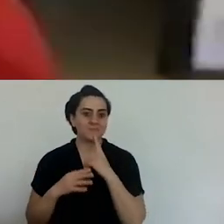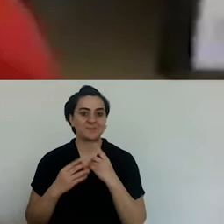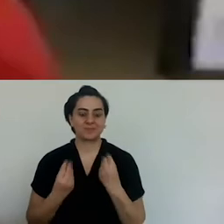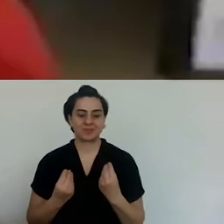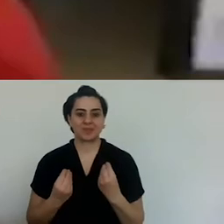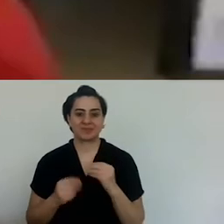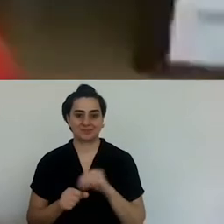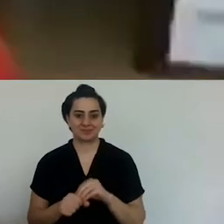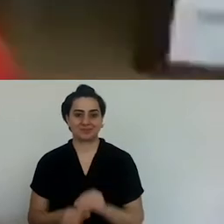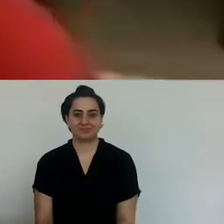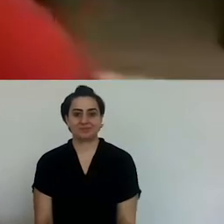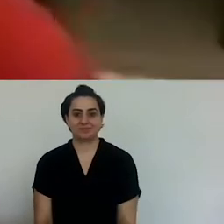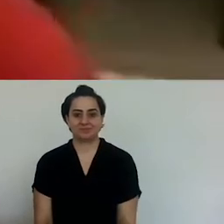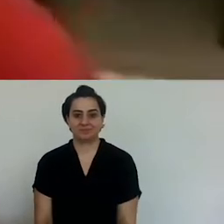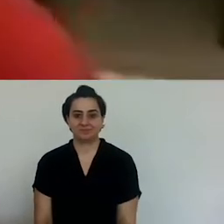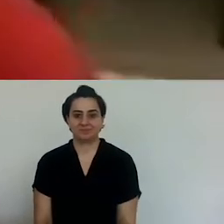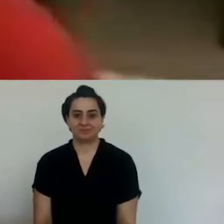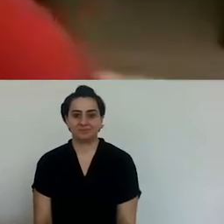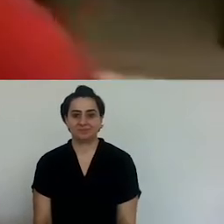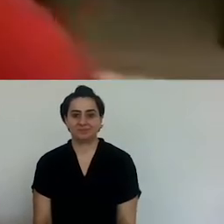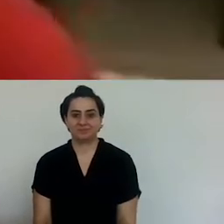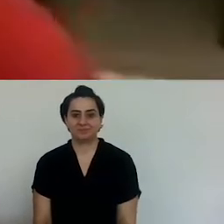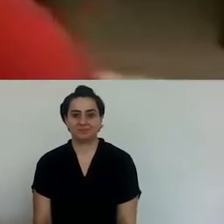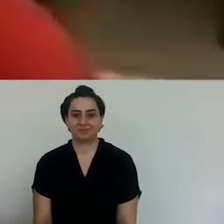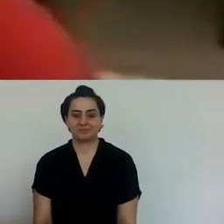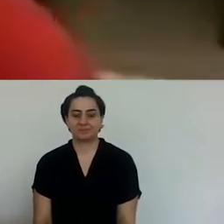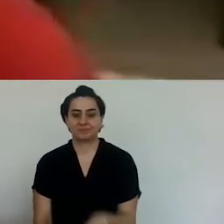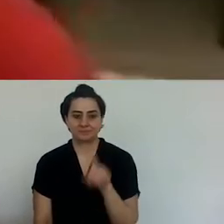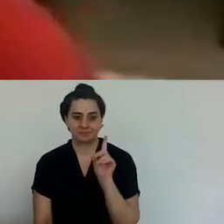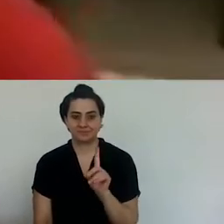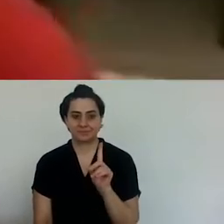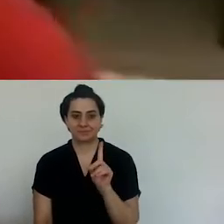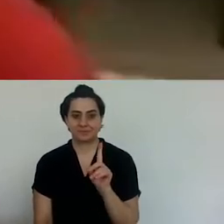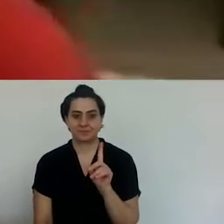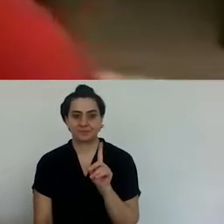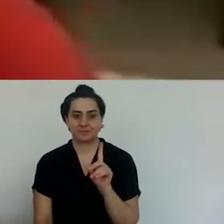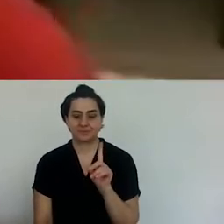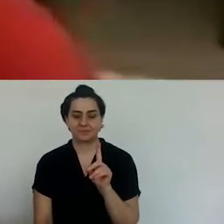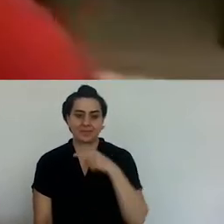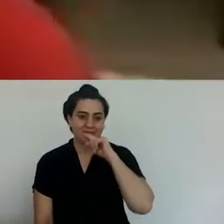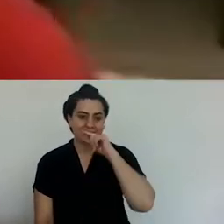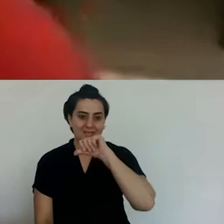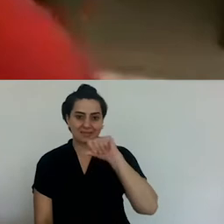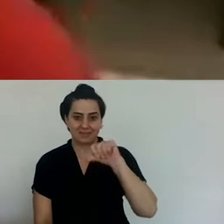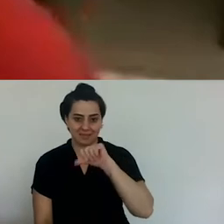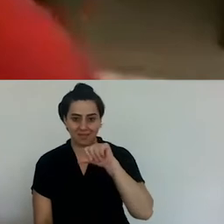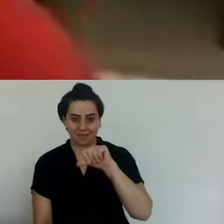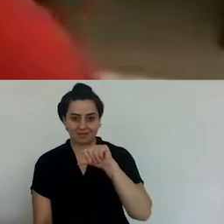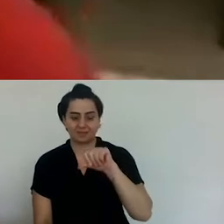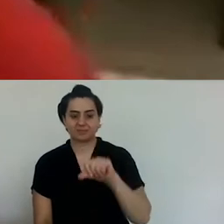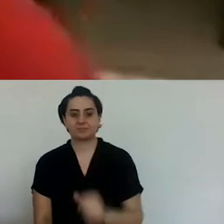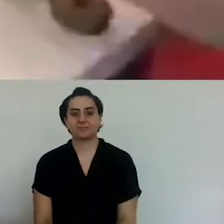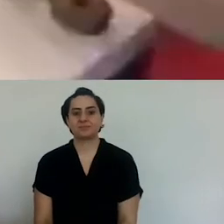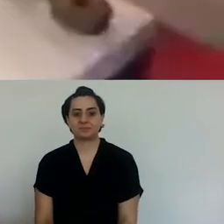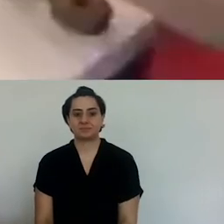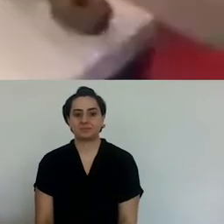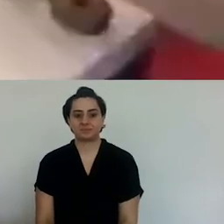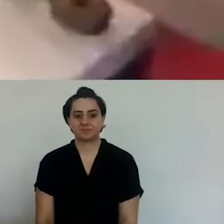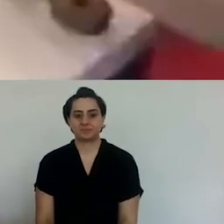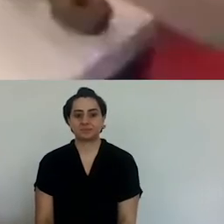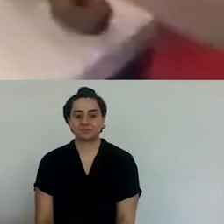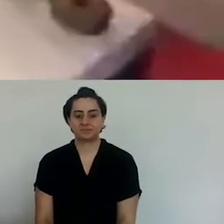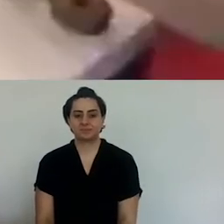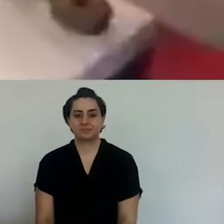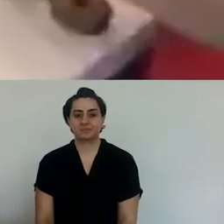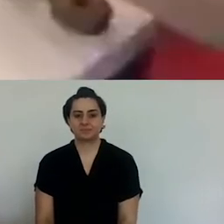Just to make it a little tastier, just to diversify the taste a little. I will